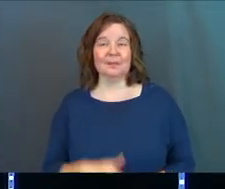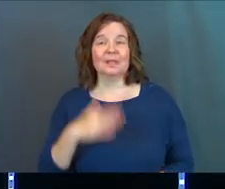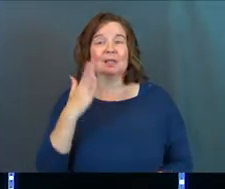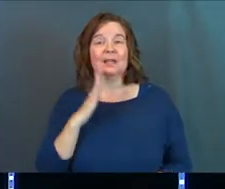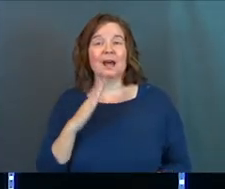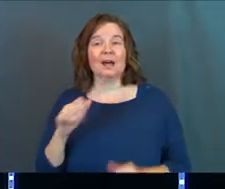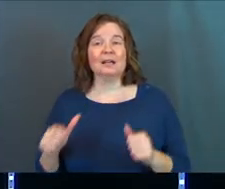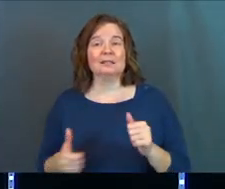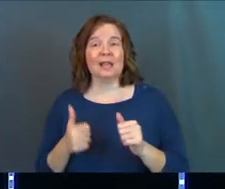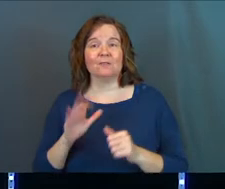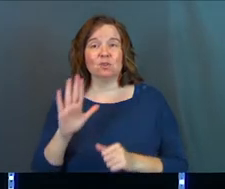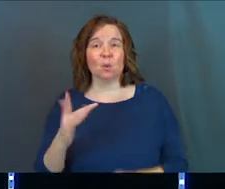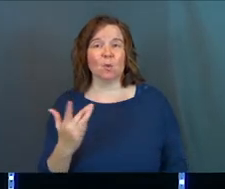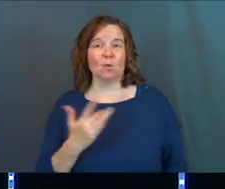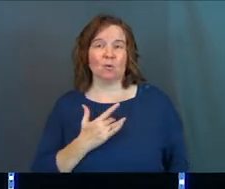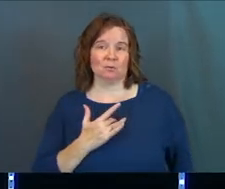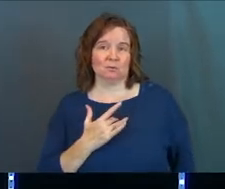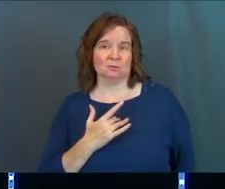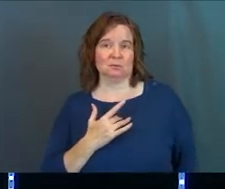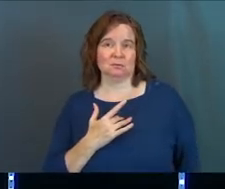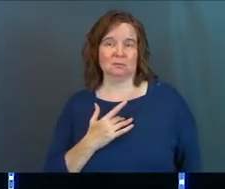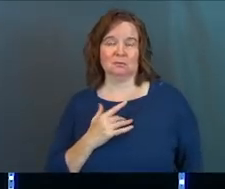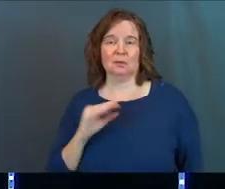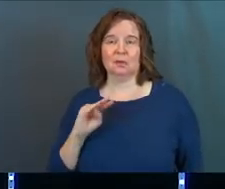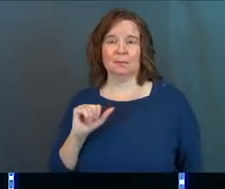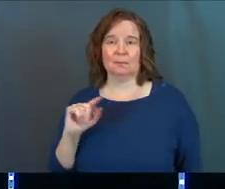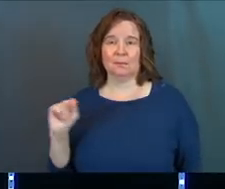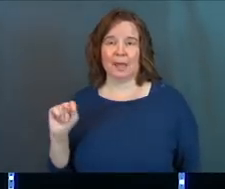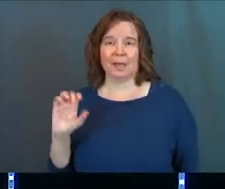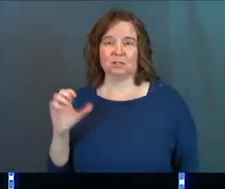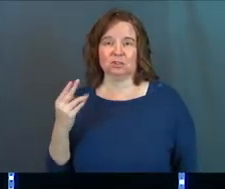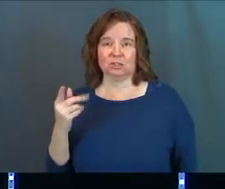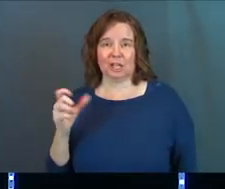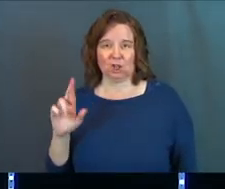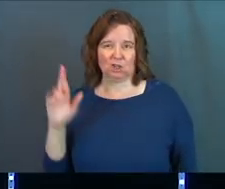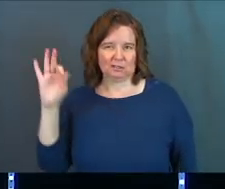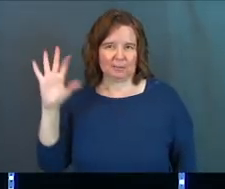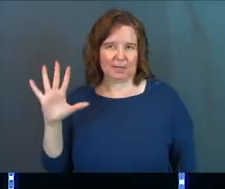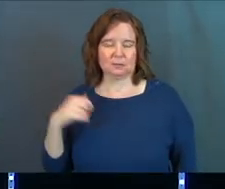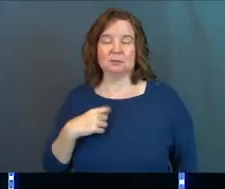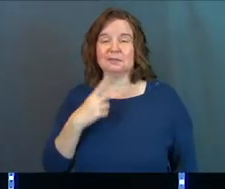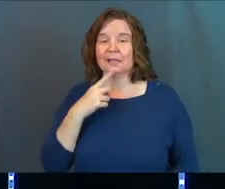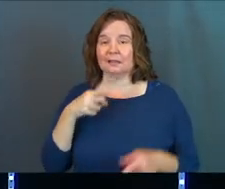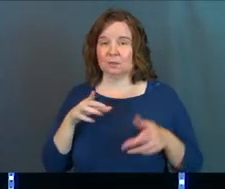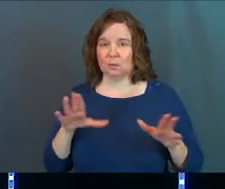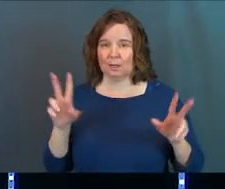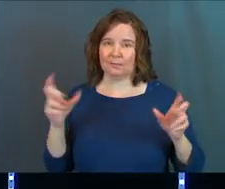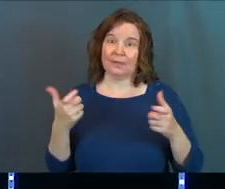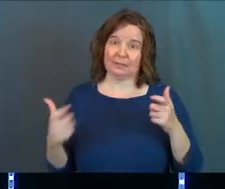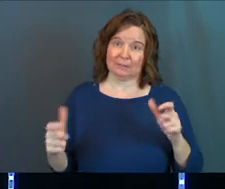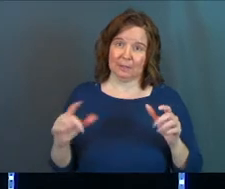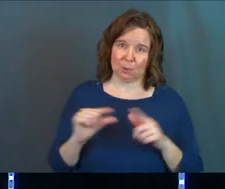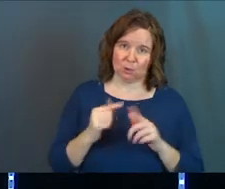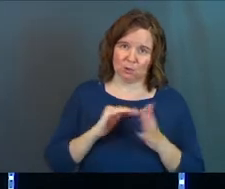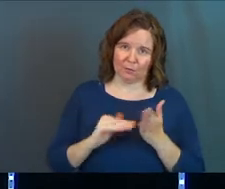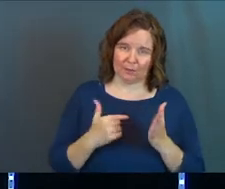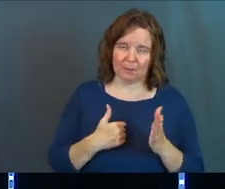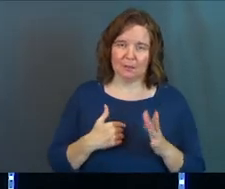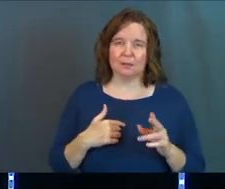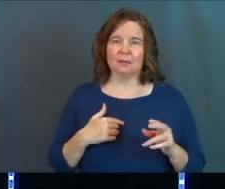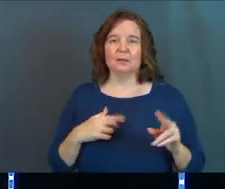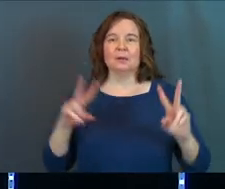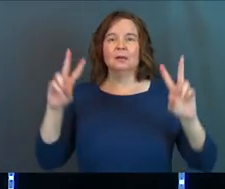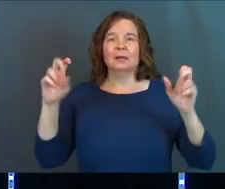God's after your heart. Matt Chandler, Pastor Matt Chandler said it like this. And these are big words, so forgive me.